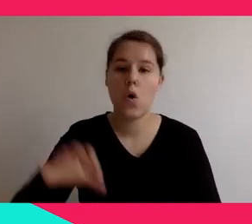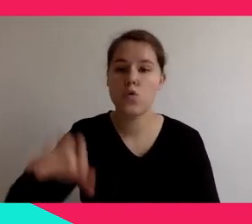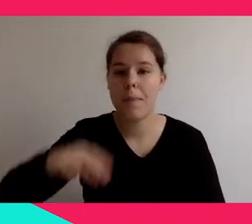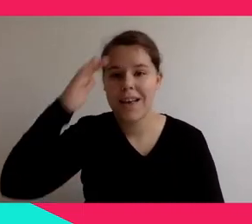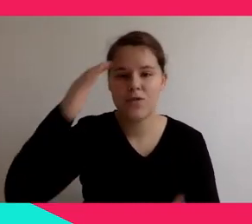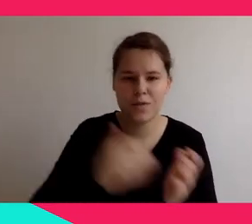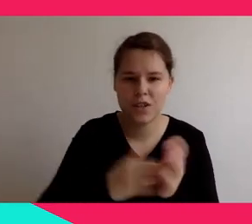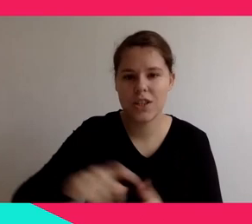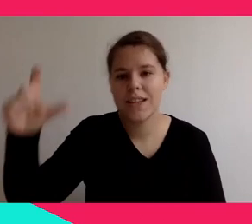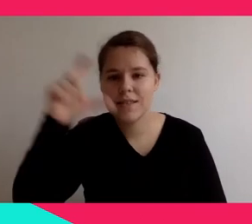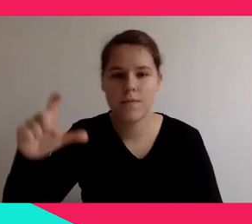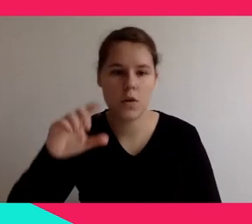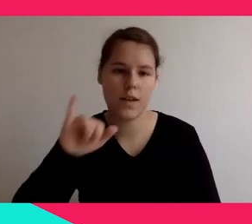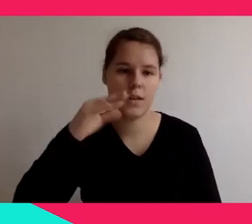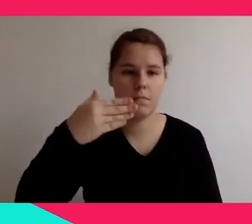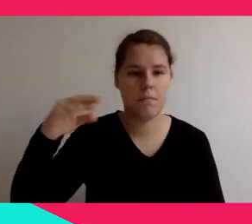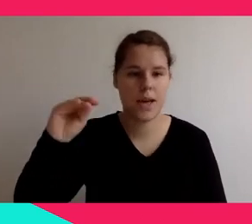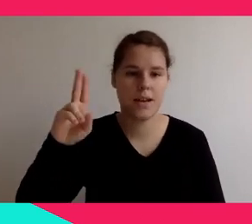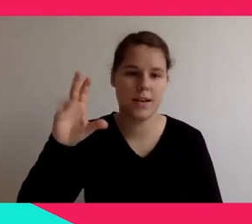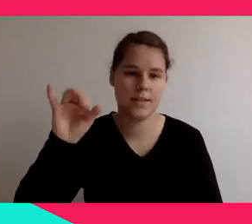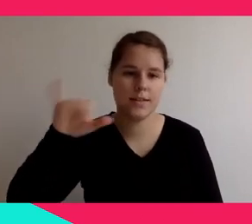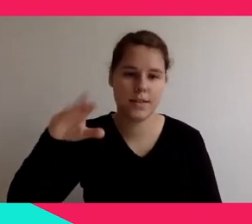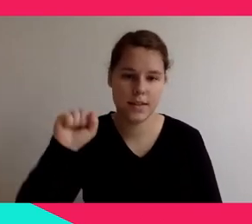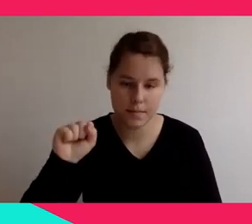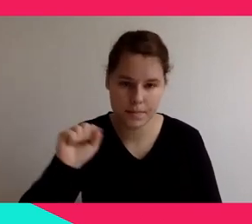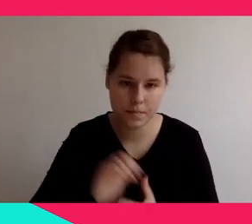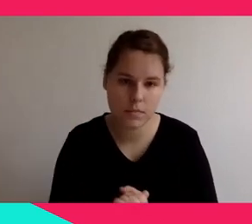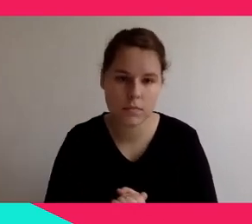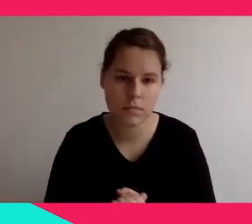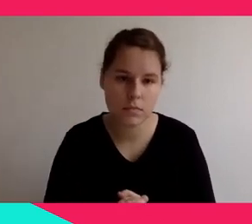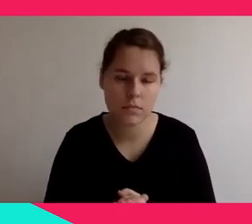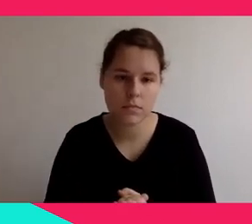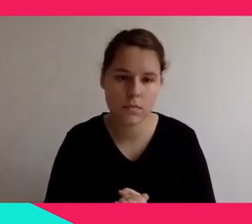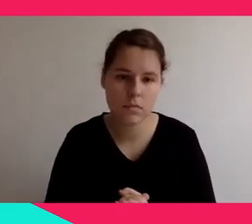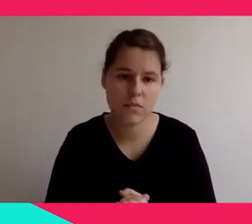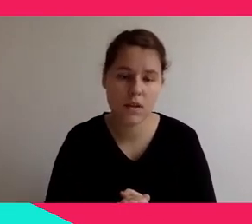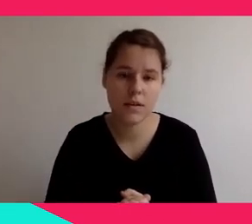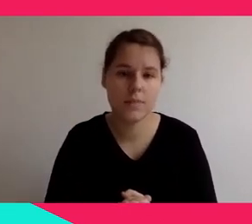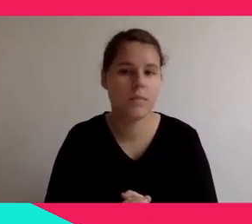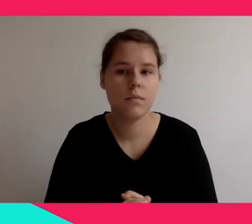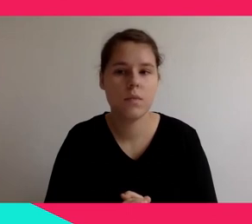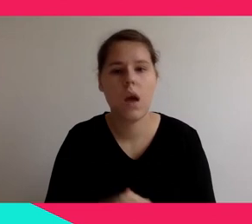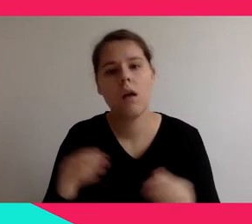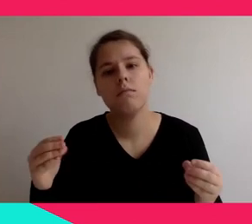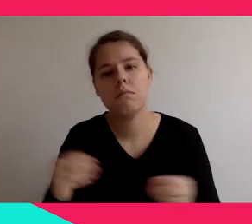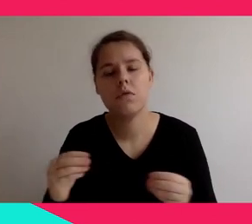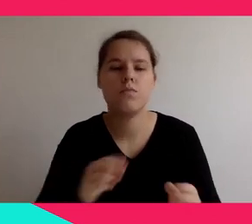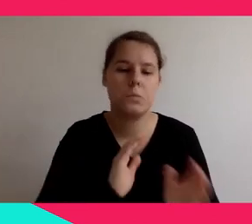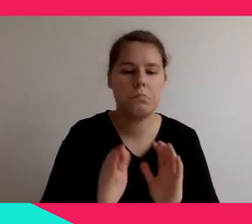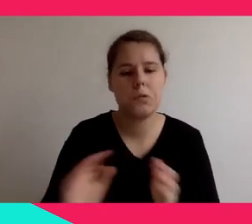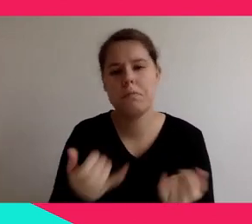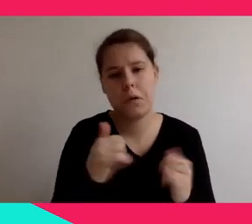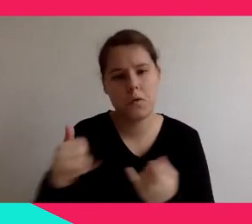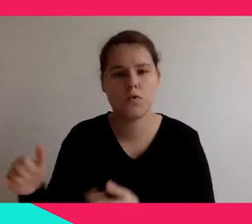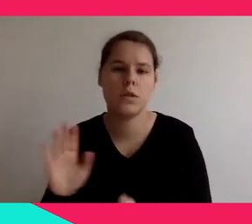experiences can be done in a number of ways. With augmented reality, mixed reality, virtual reality, or even